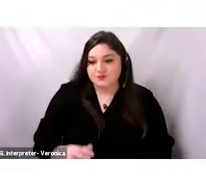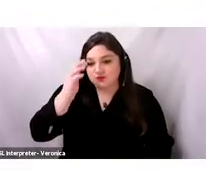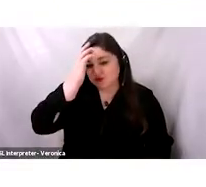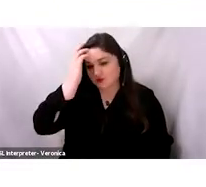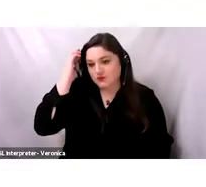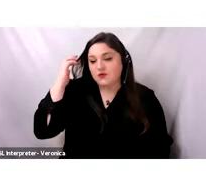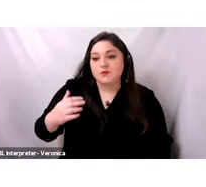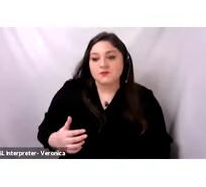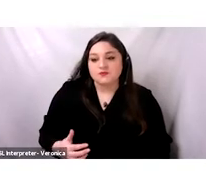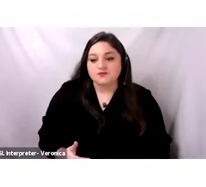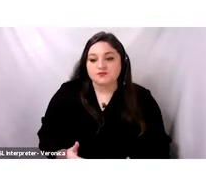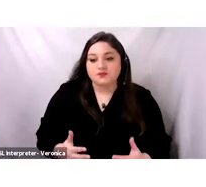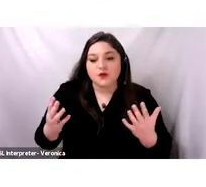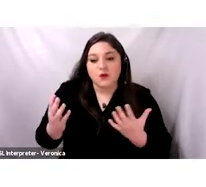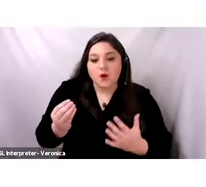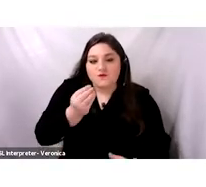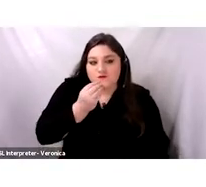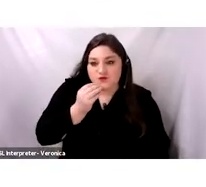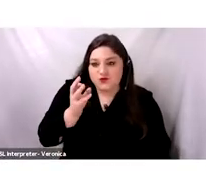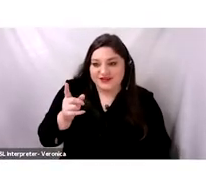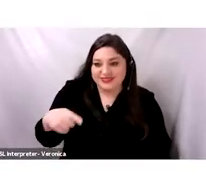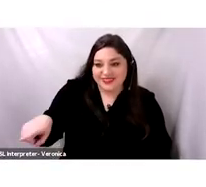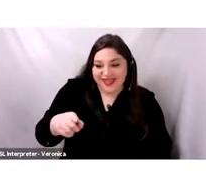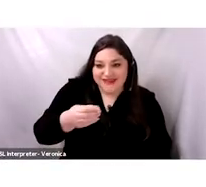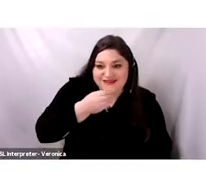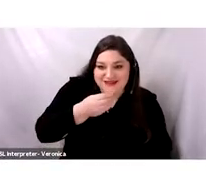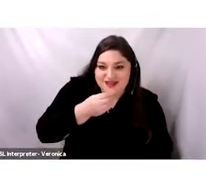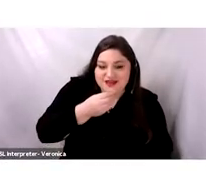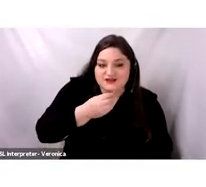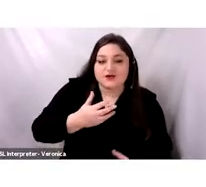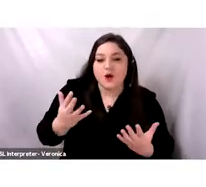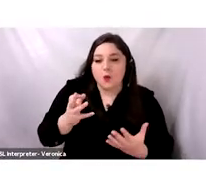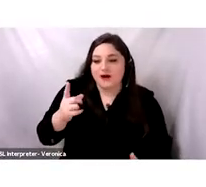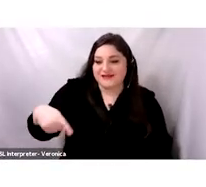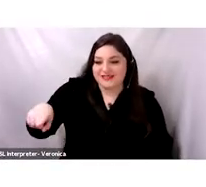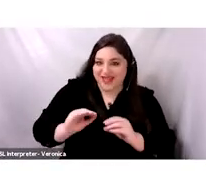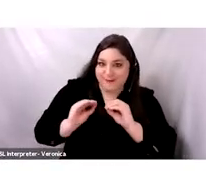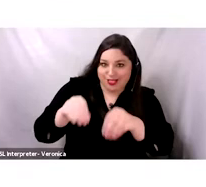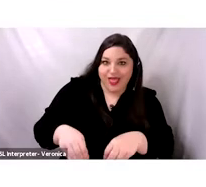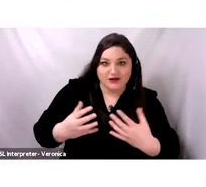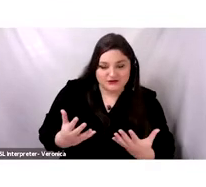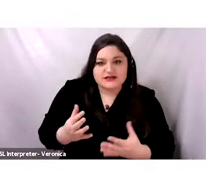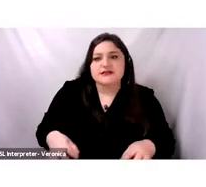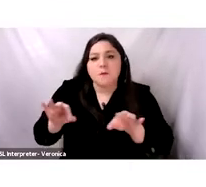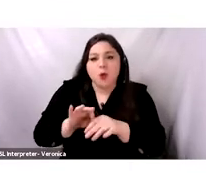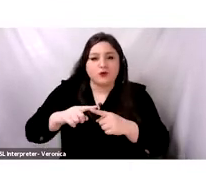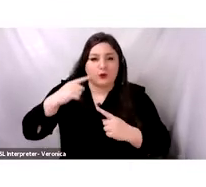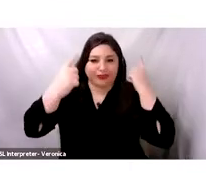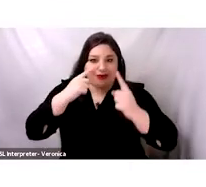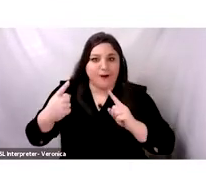planting? What was agriculture back then? What is very important to keep in mind is that